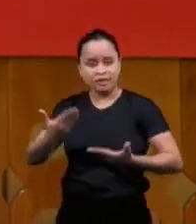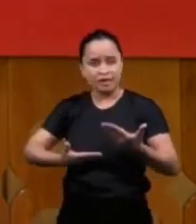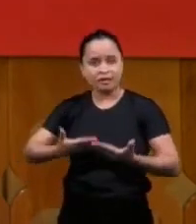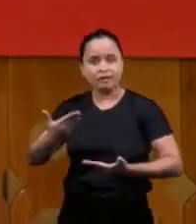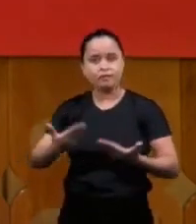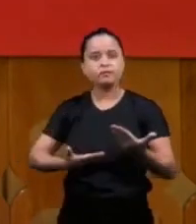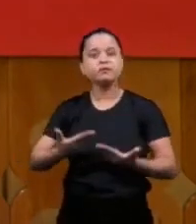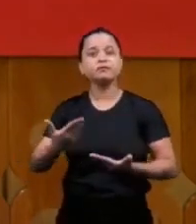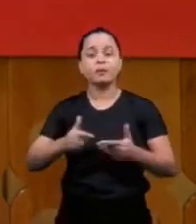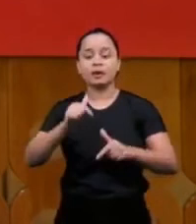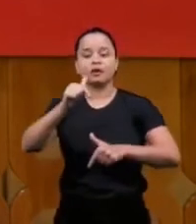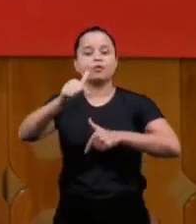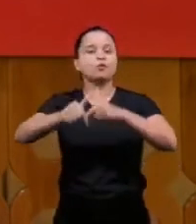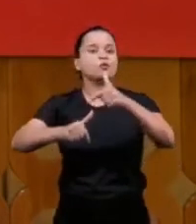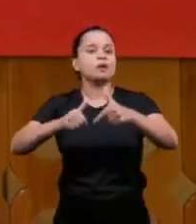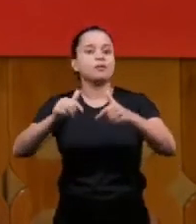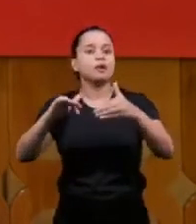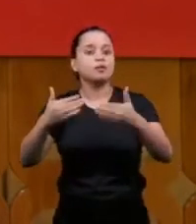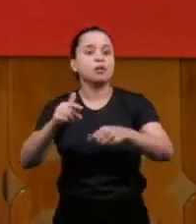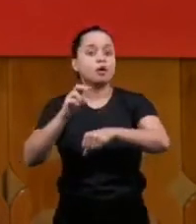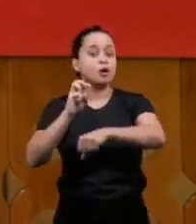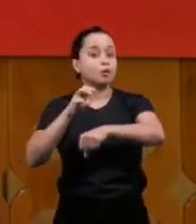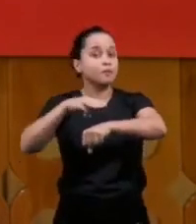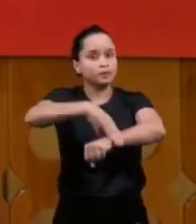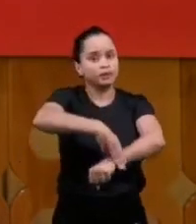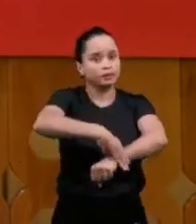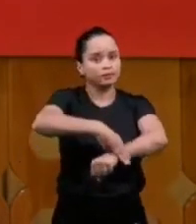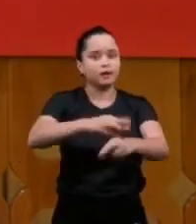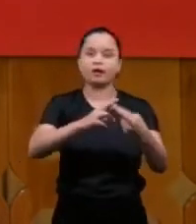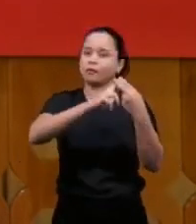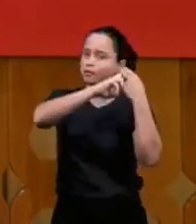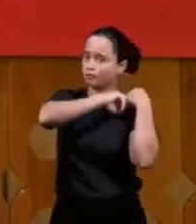the ministry it's a function okay